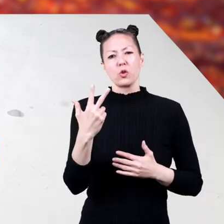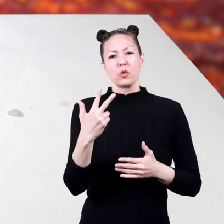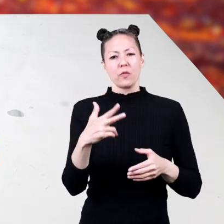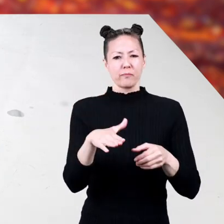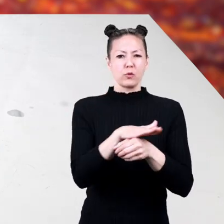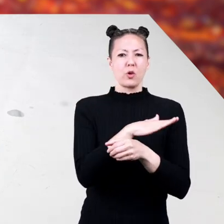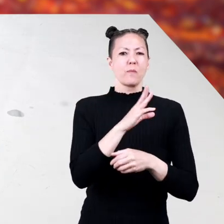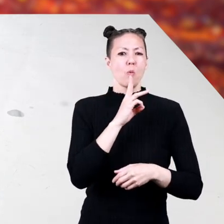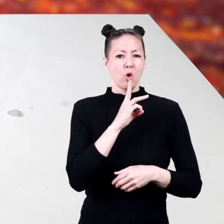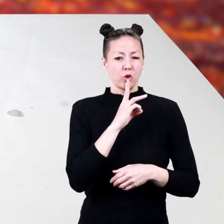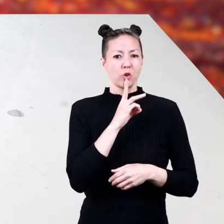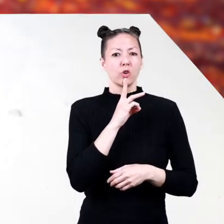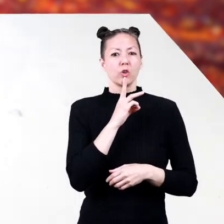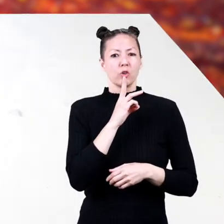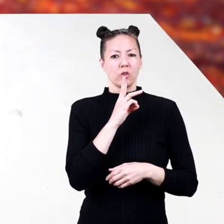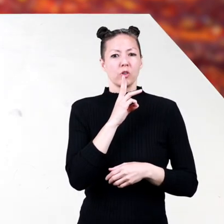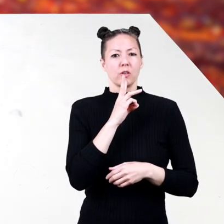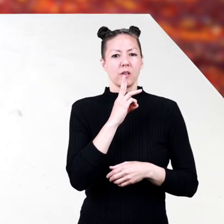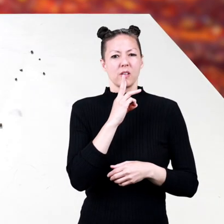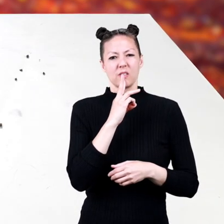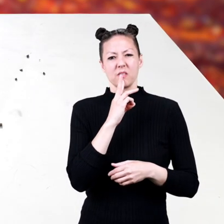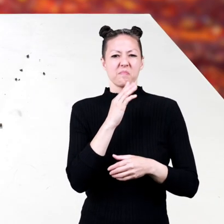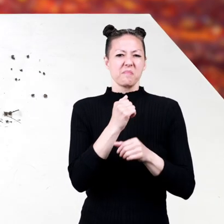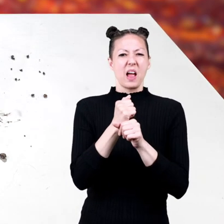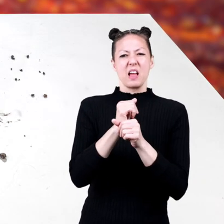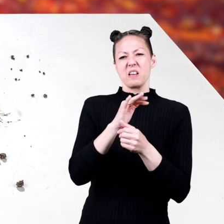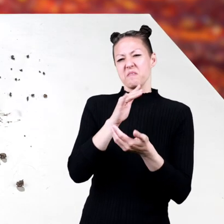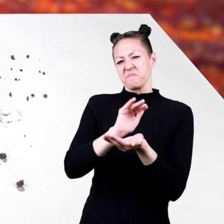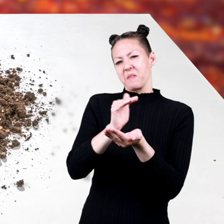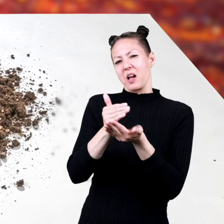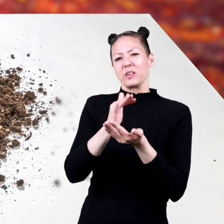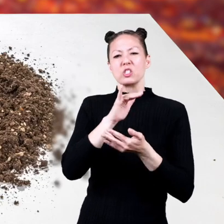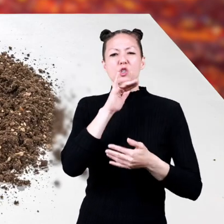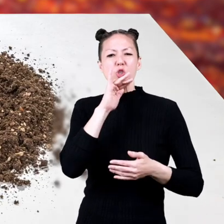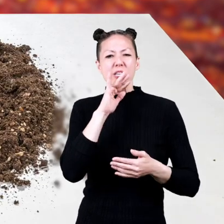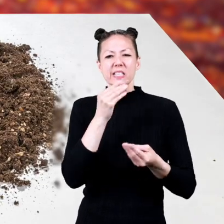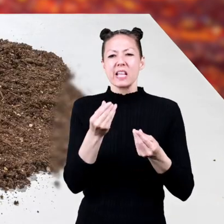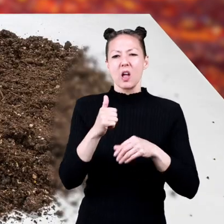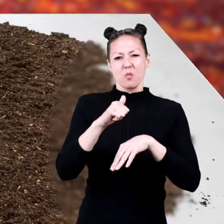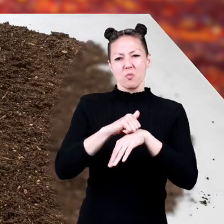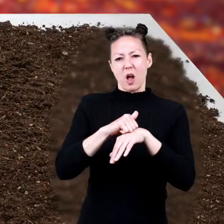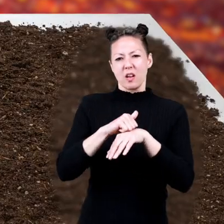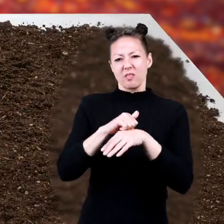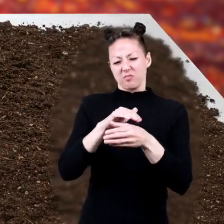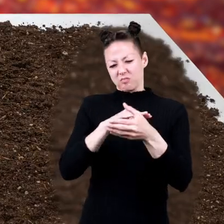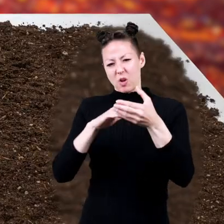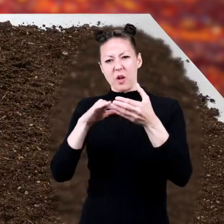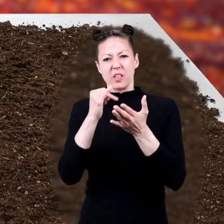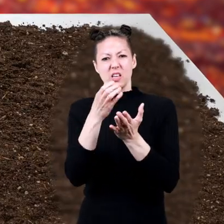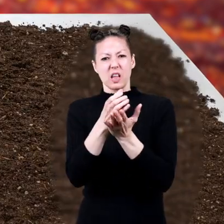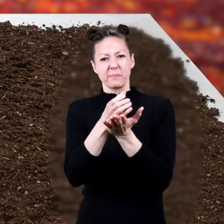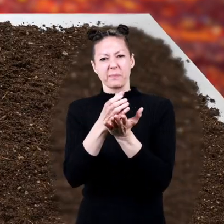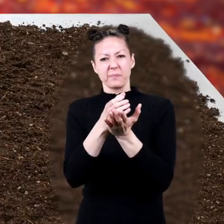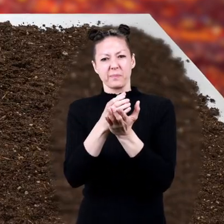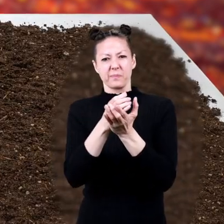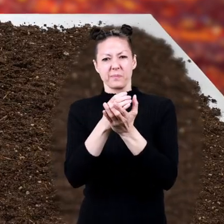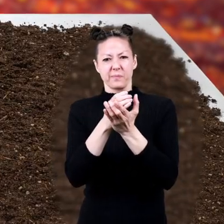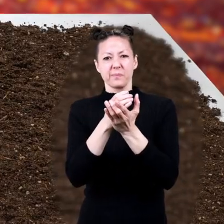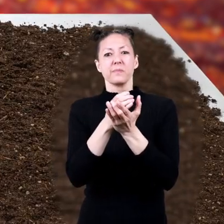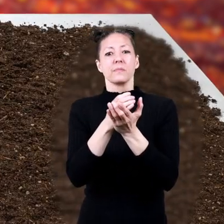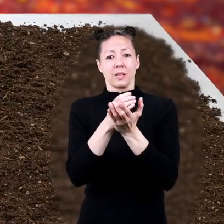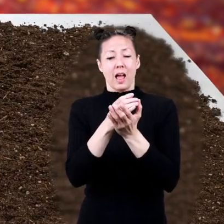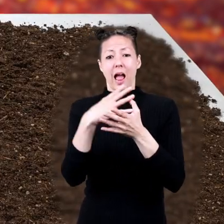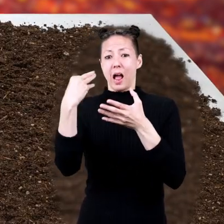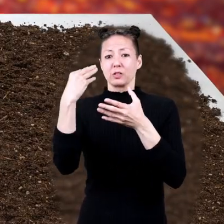thirds full of water then make a mound of sand dirt or rocks around the cup this is the